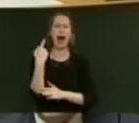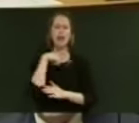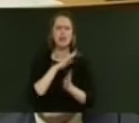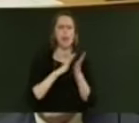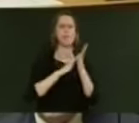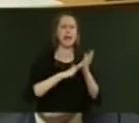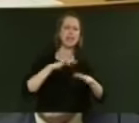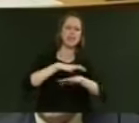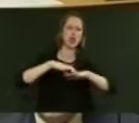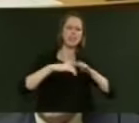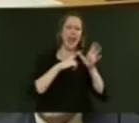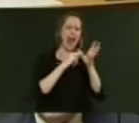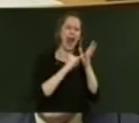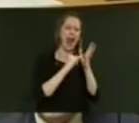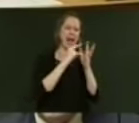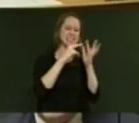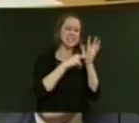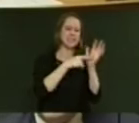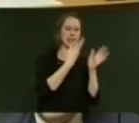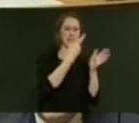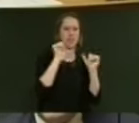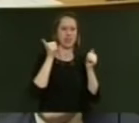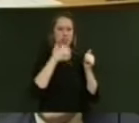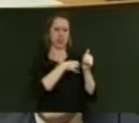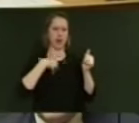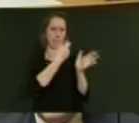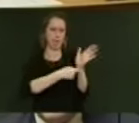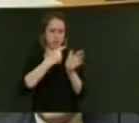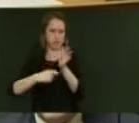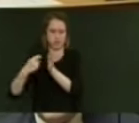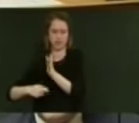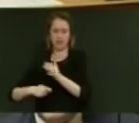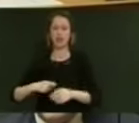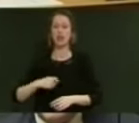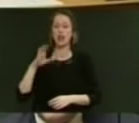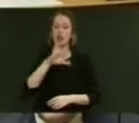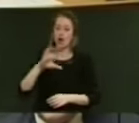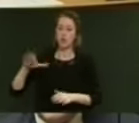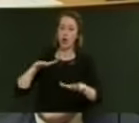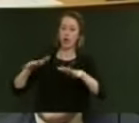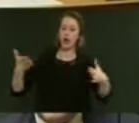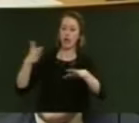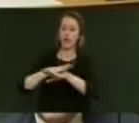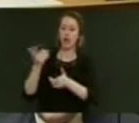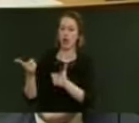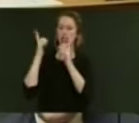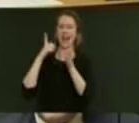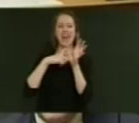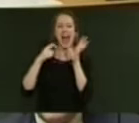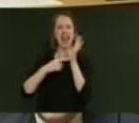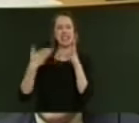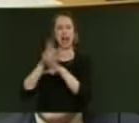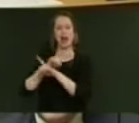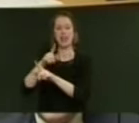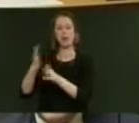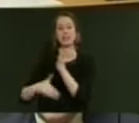millions of dollars of assets purchased by the Crown. The Canterbury Earthquake Recovery Authority and the Act that governs it were